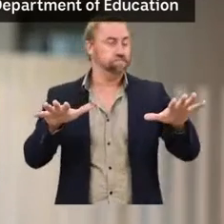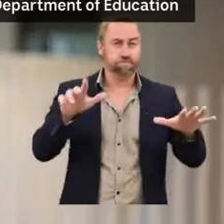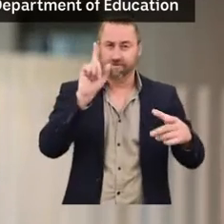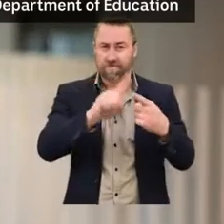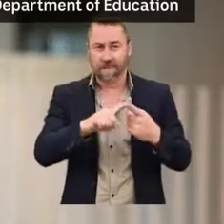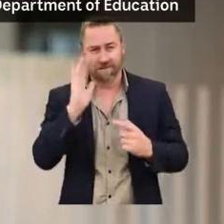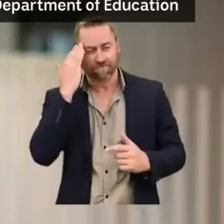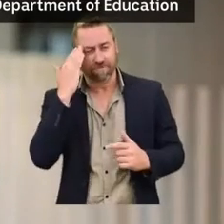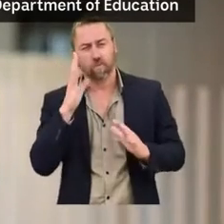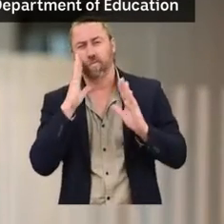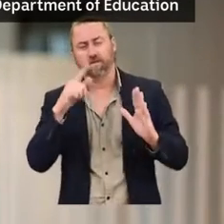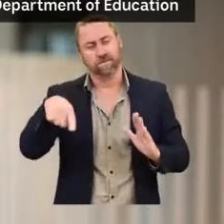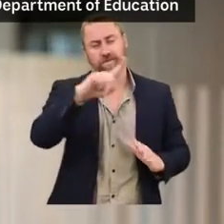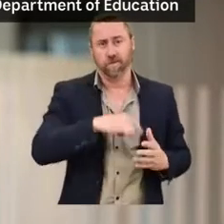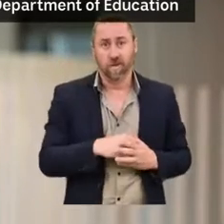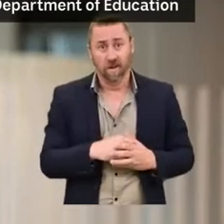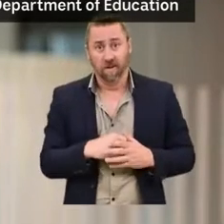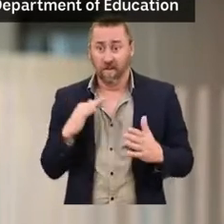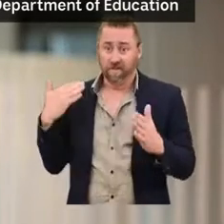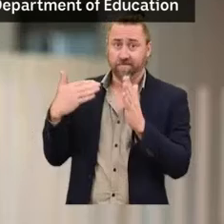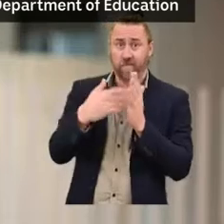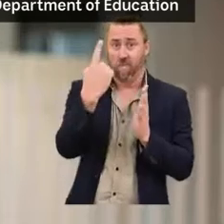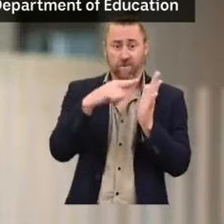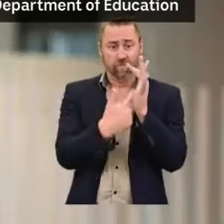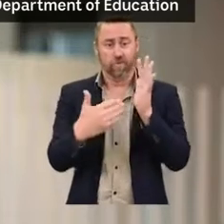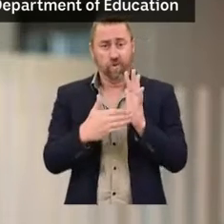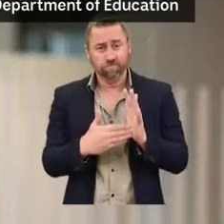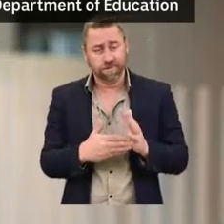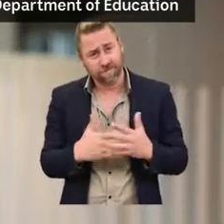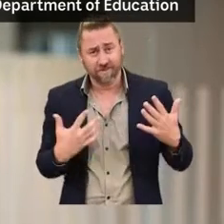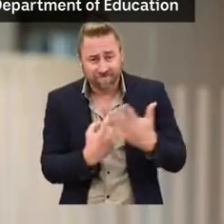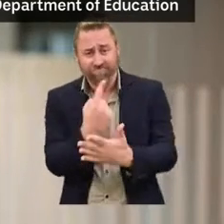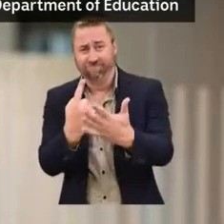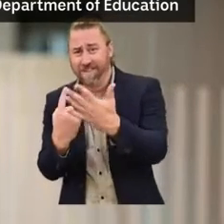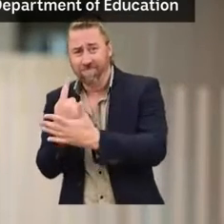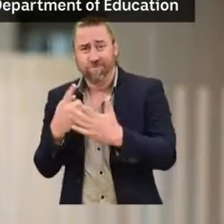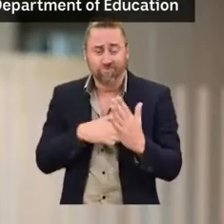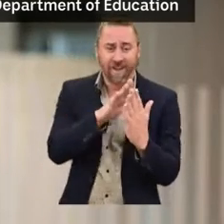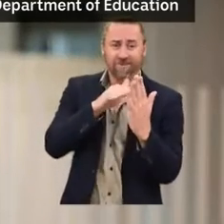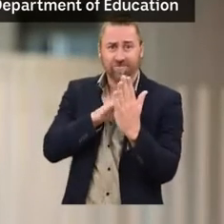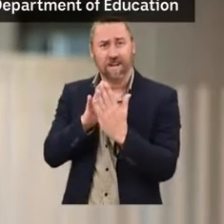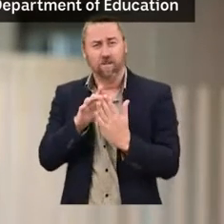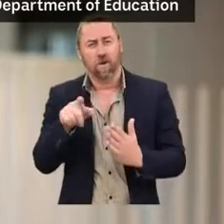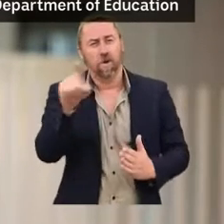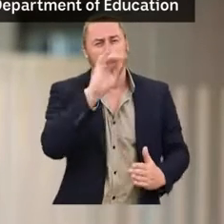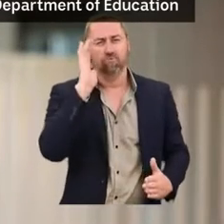communities have certainly faced numerous challenges and I admire the resilience and community spirit shown.